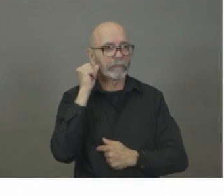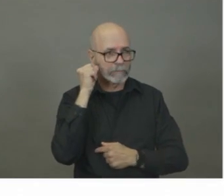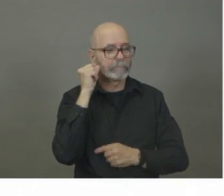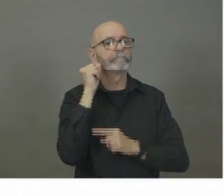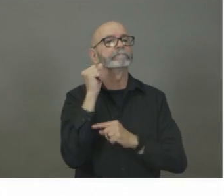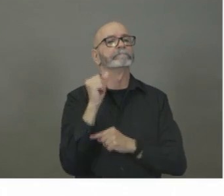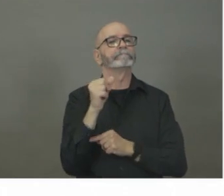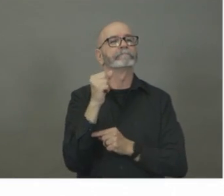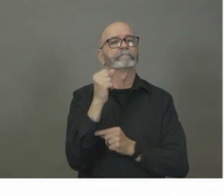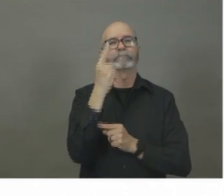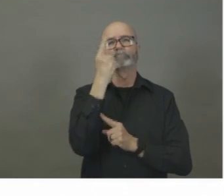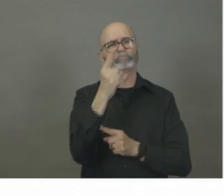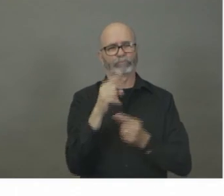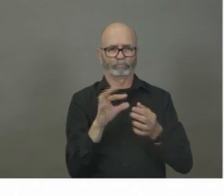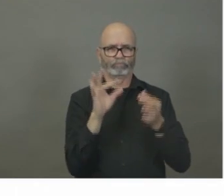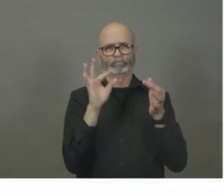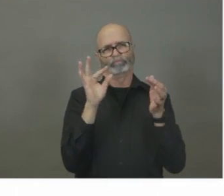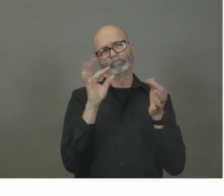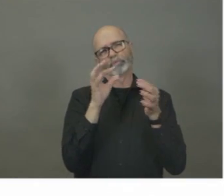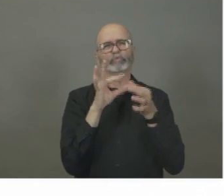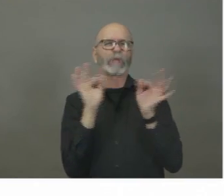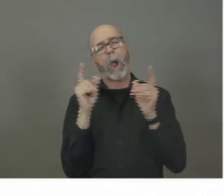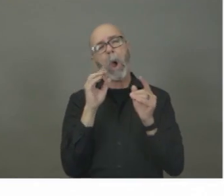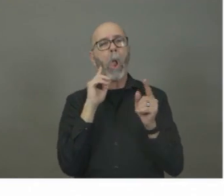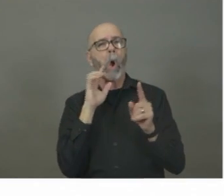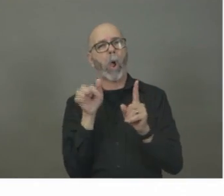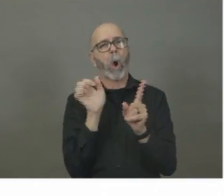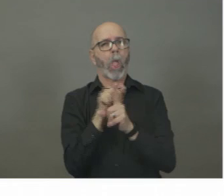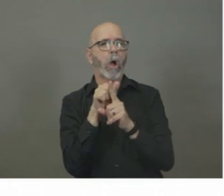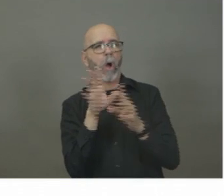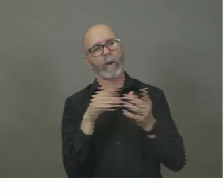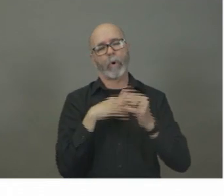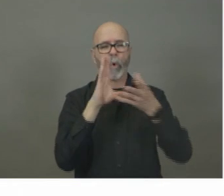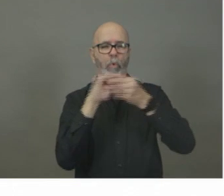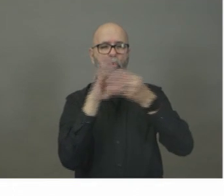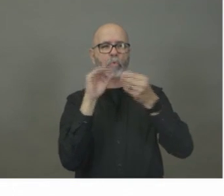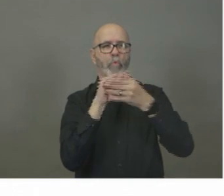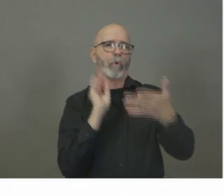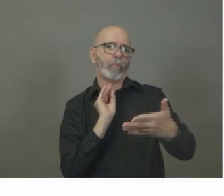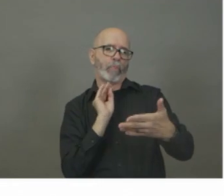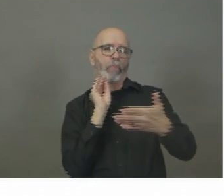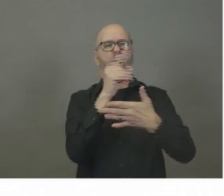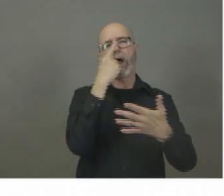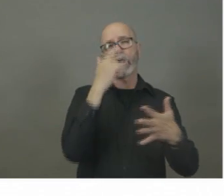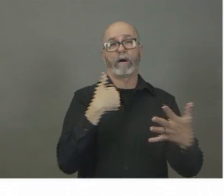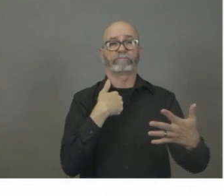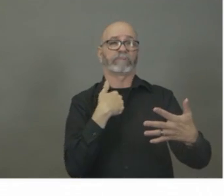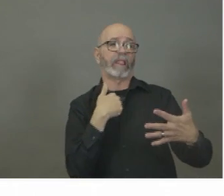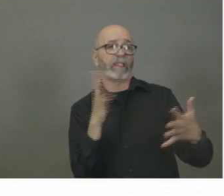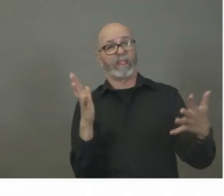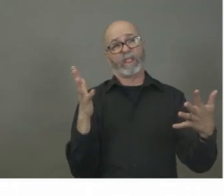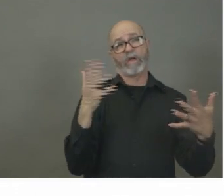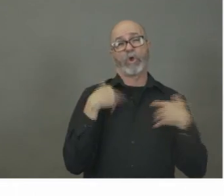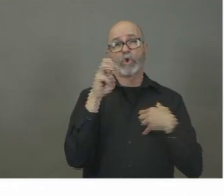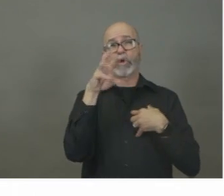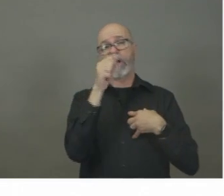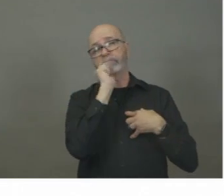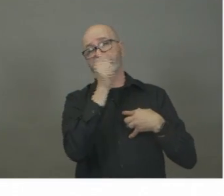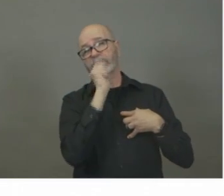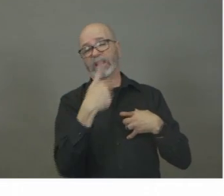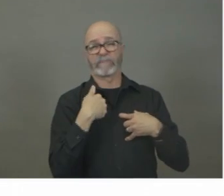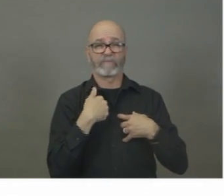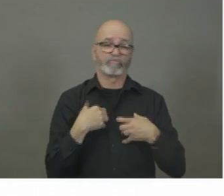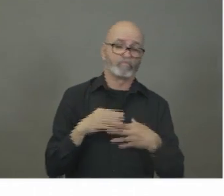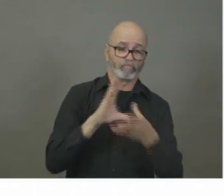or attempting to emulate an existing news provider within the province to present